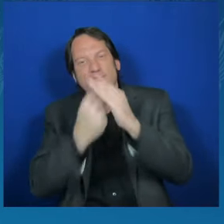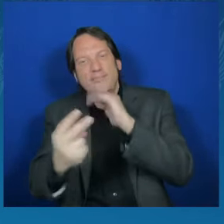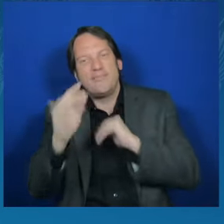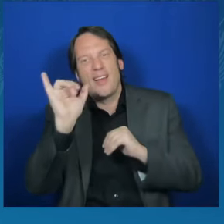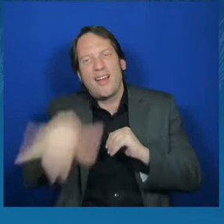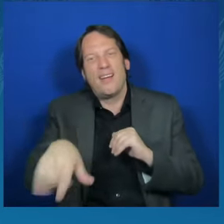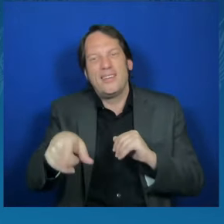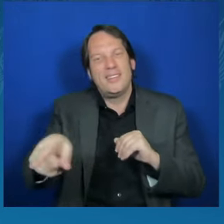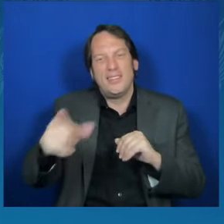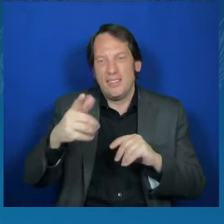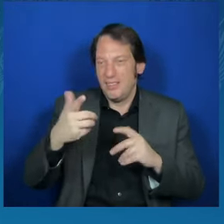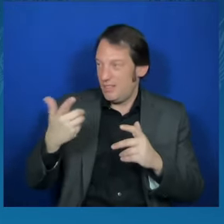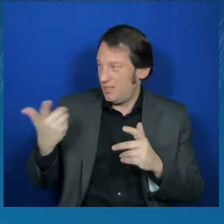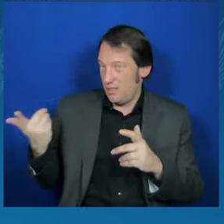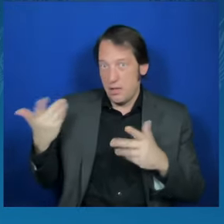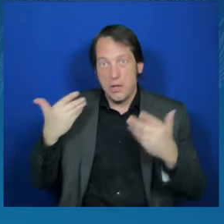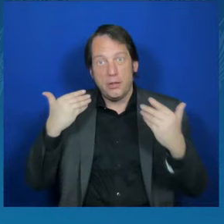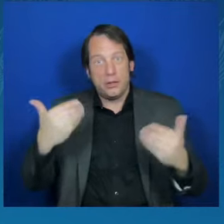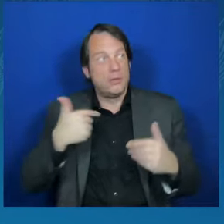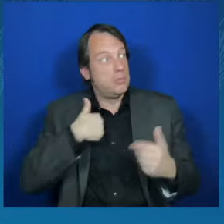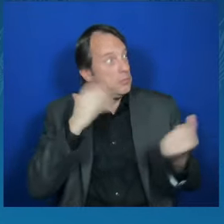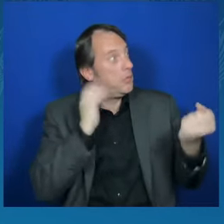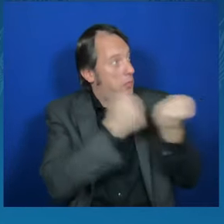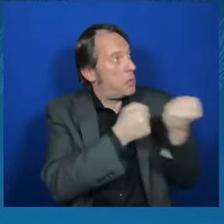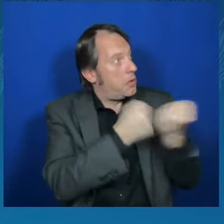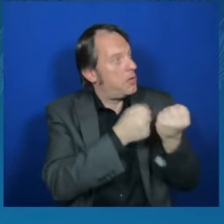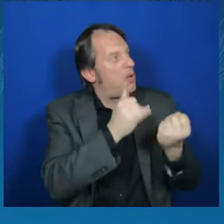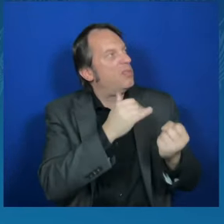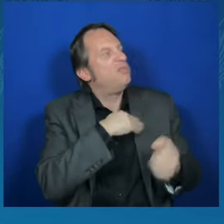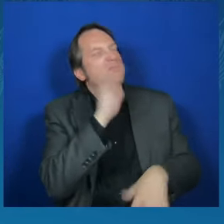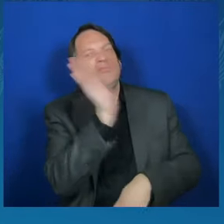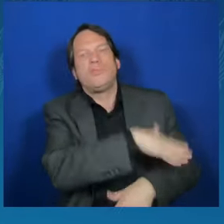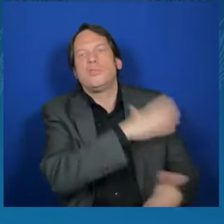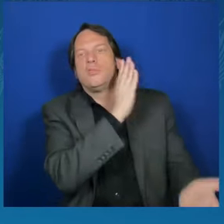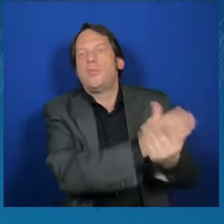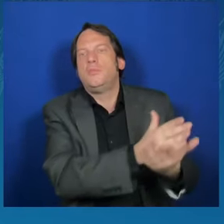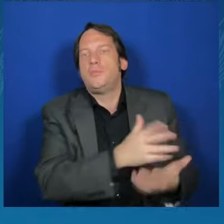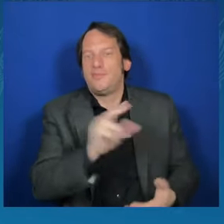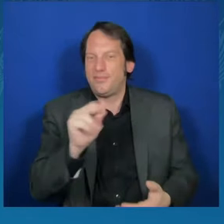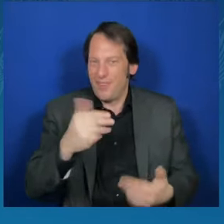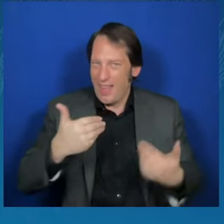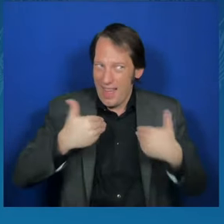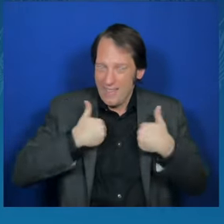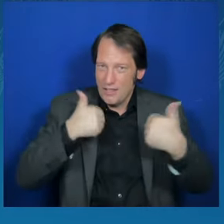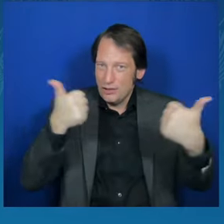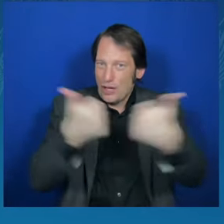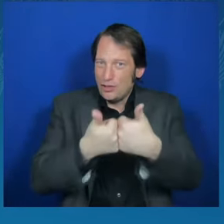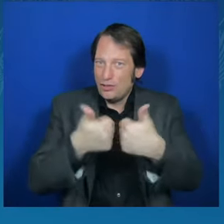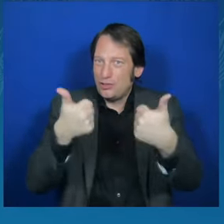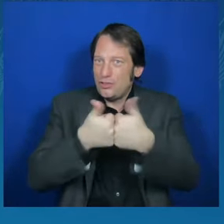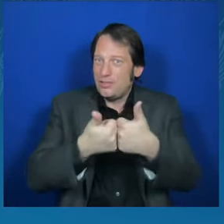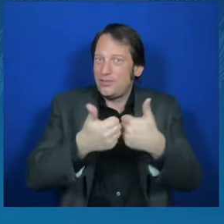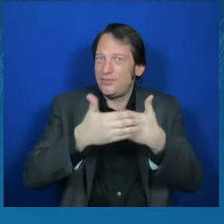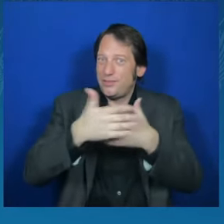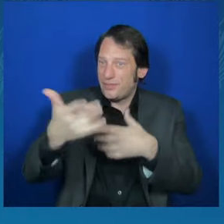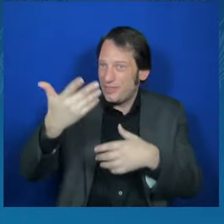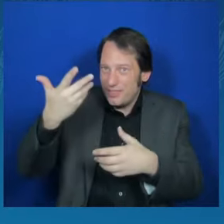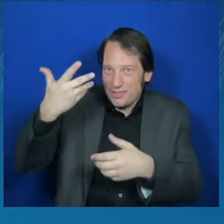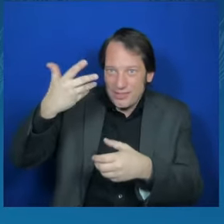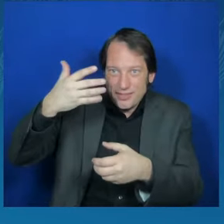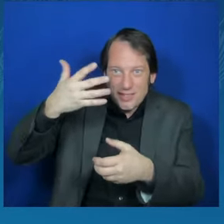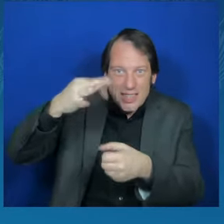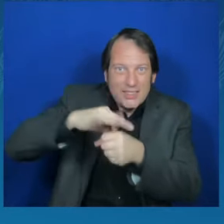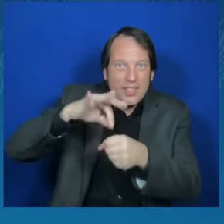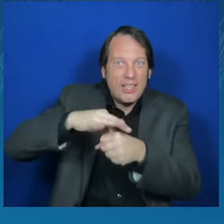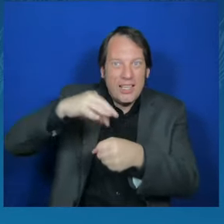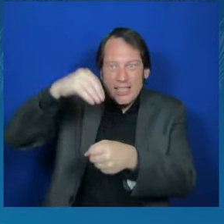We see challenges, electoral, internal, political. I do not want to comment on those because that those are